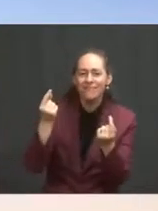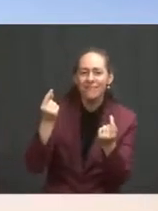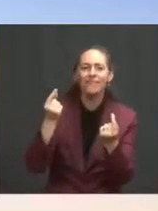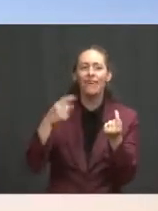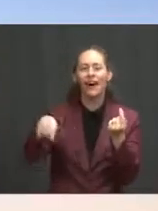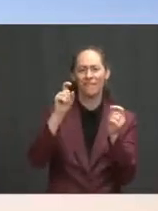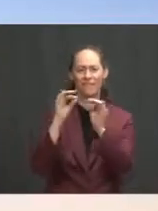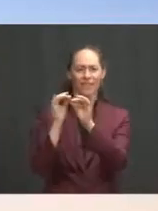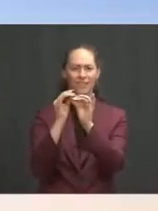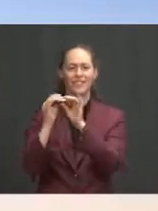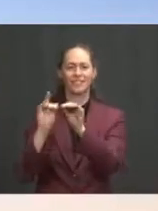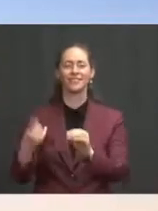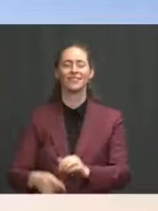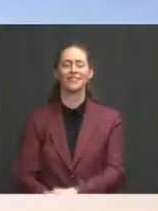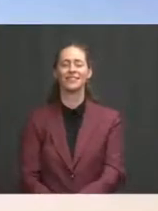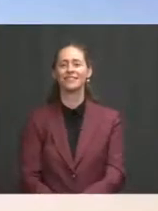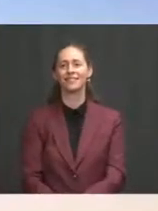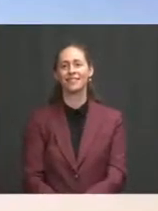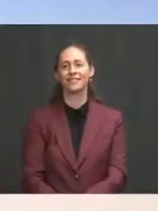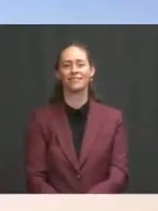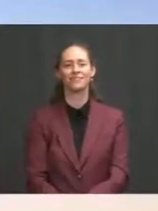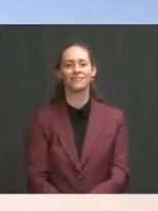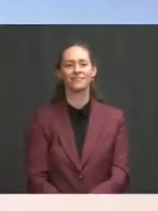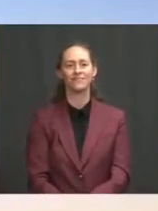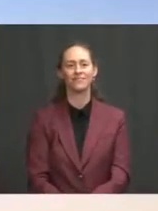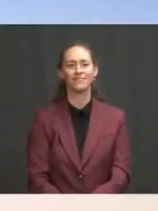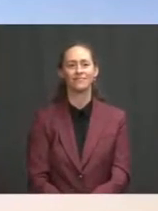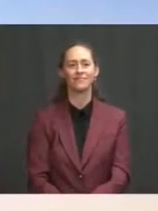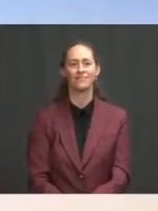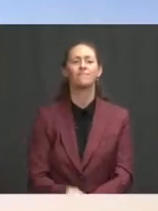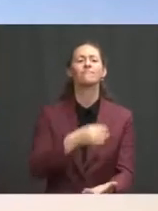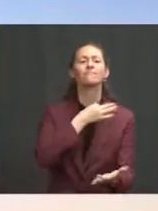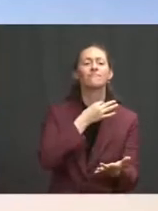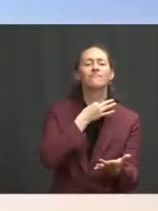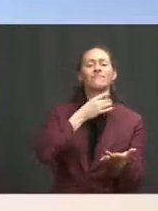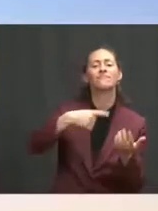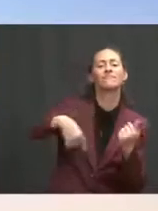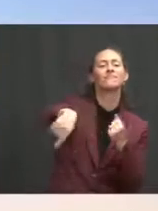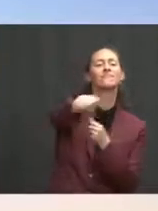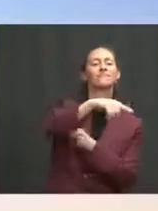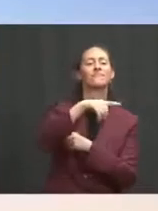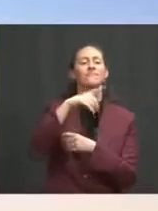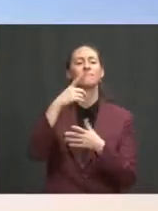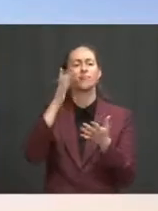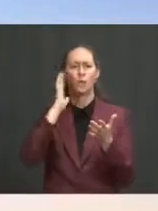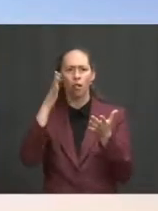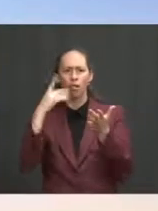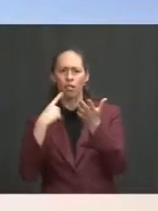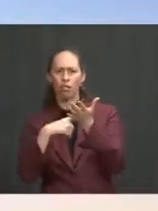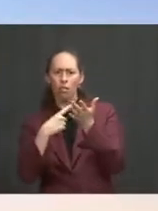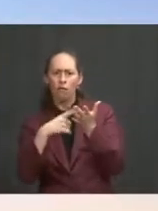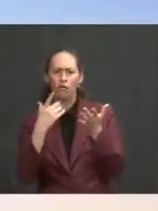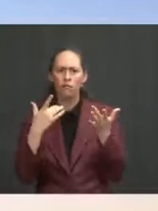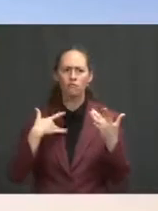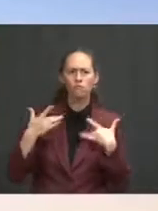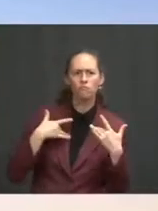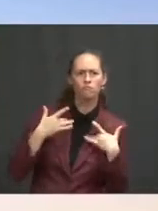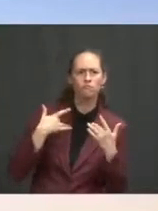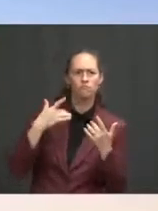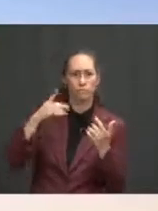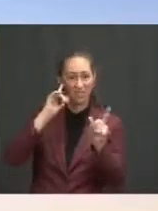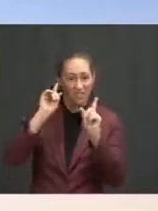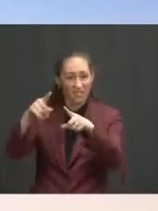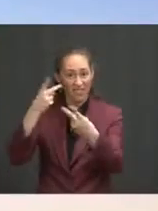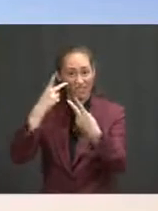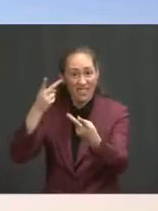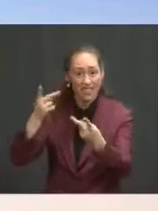you walk us through what the president will be doing tomorrow in Surfside, Florida? Will he actually visit the building site? Well, I know first there's